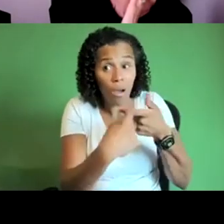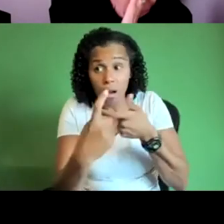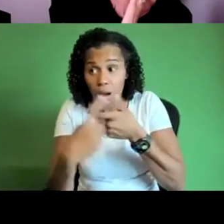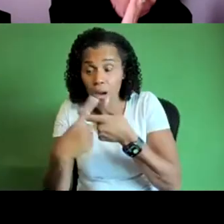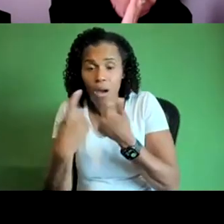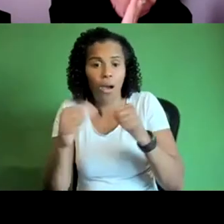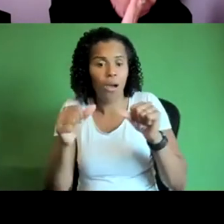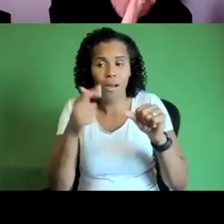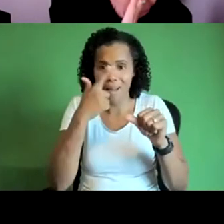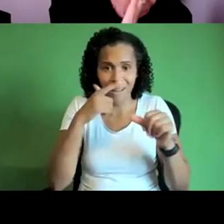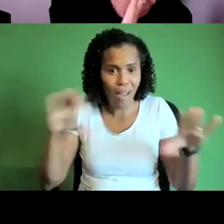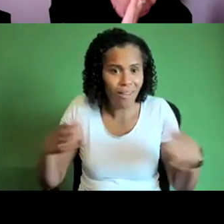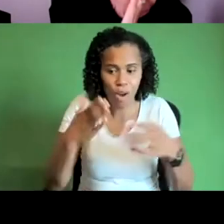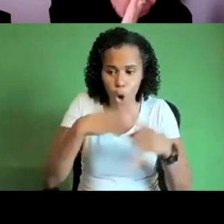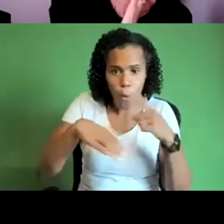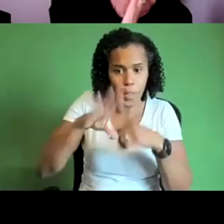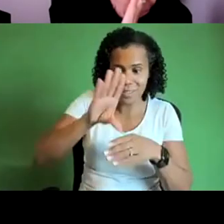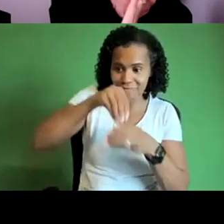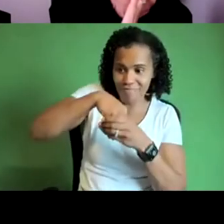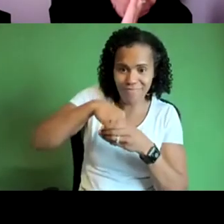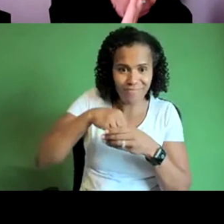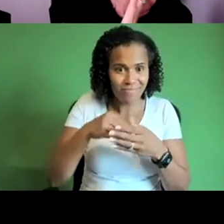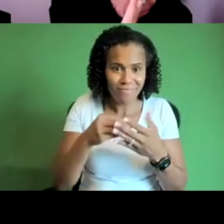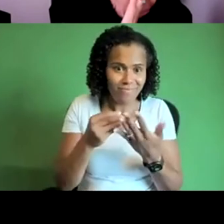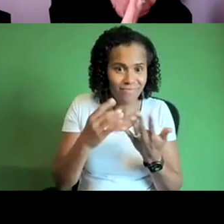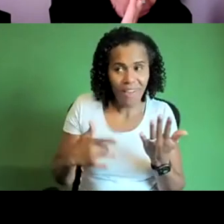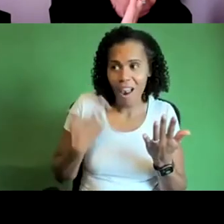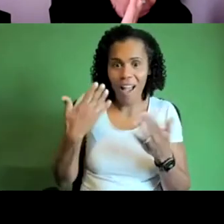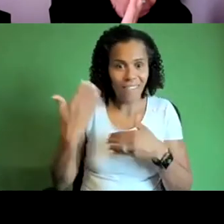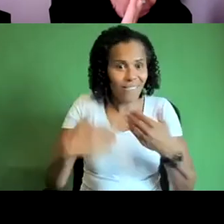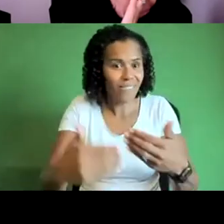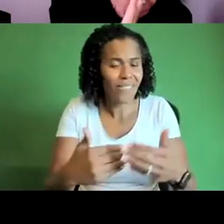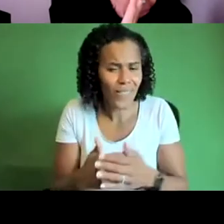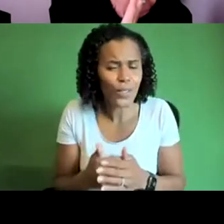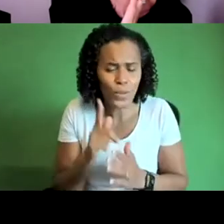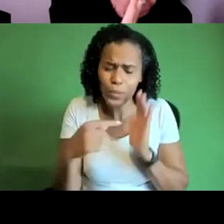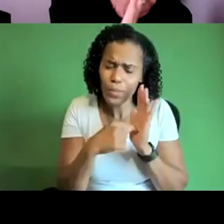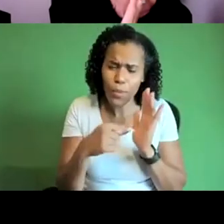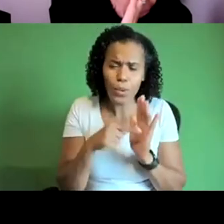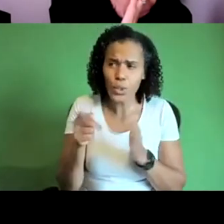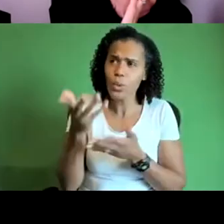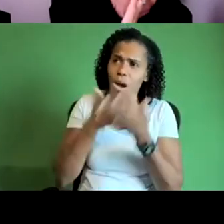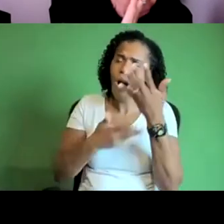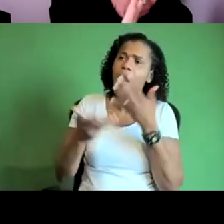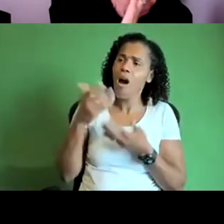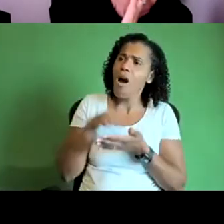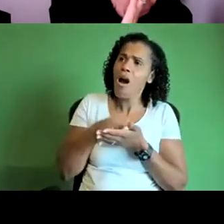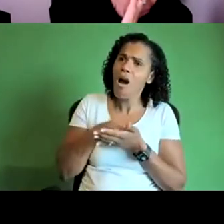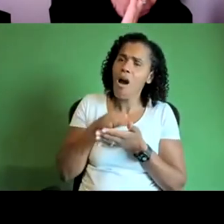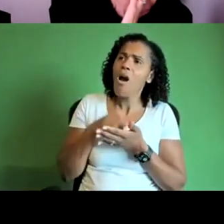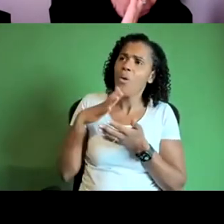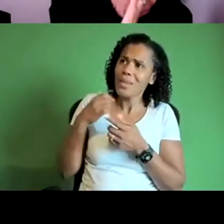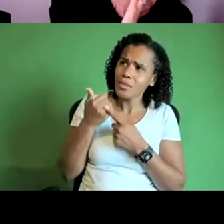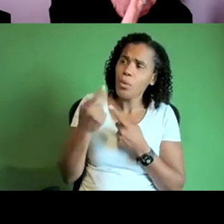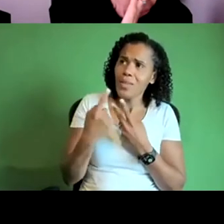uh life so it was really really important to hear how you kind of laid that out um and we'll